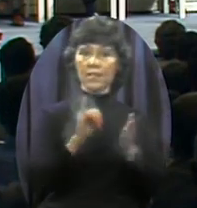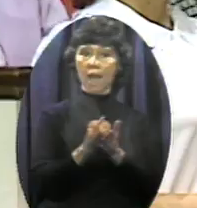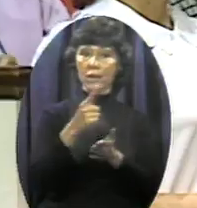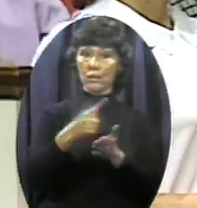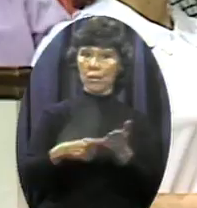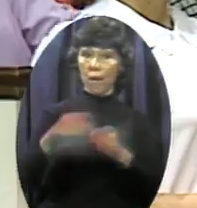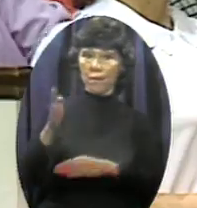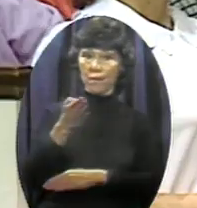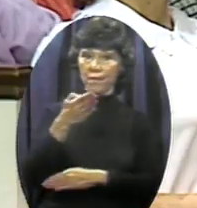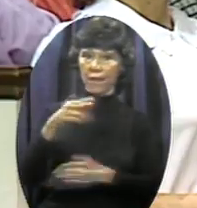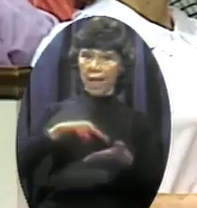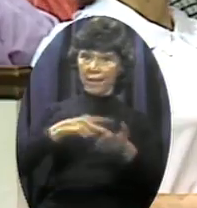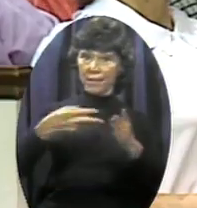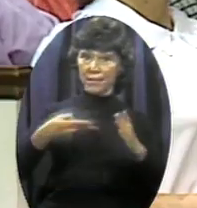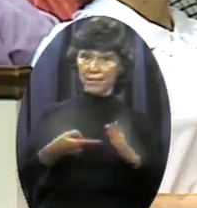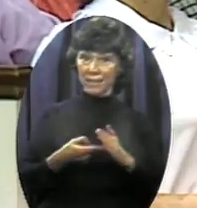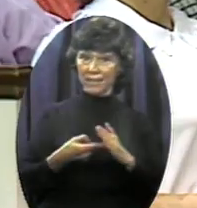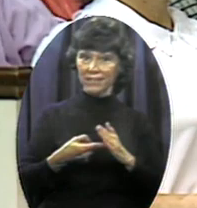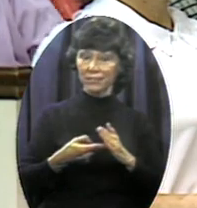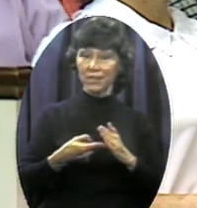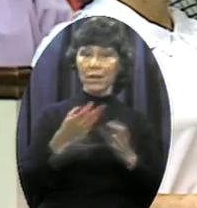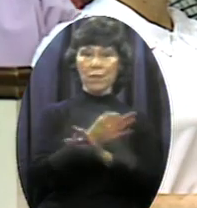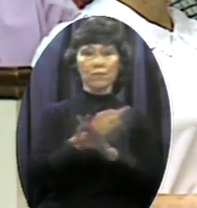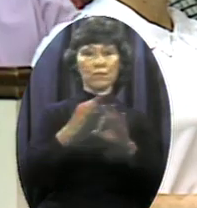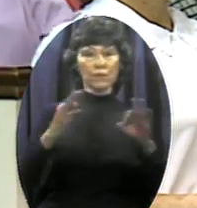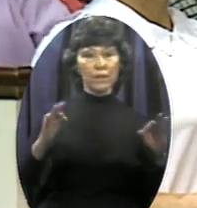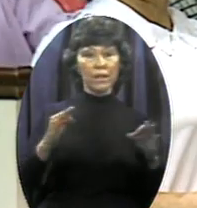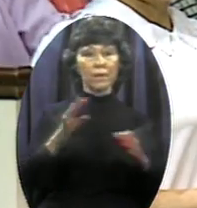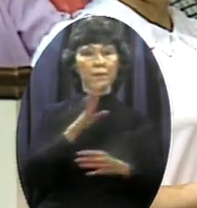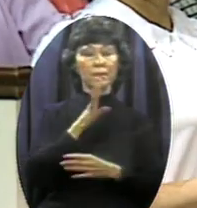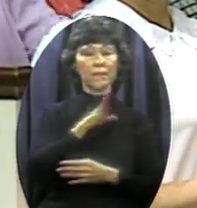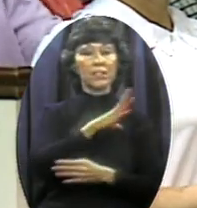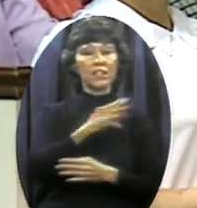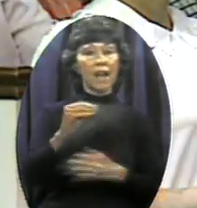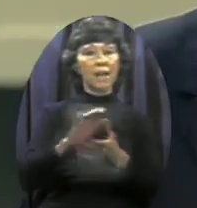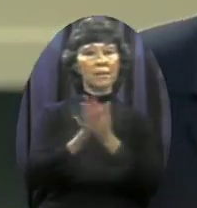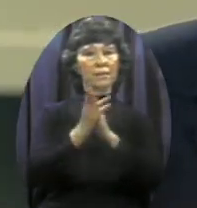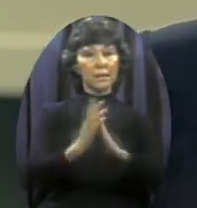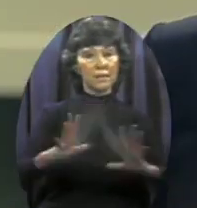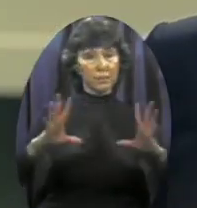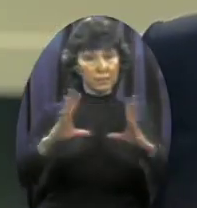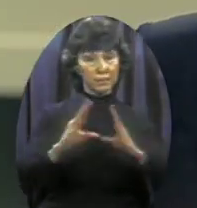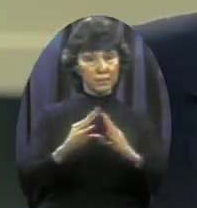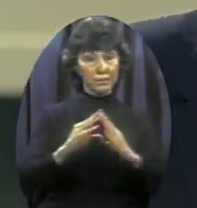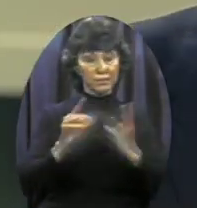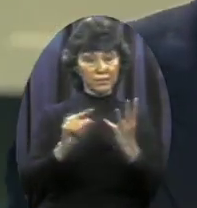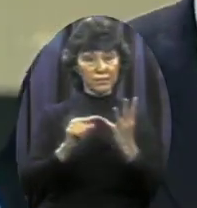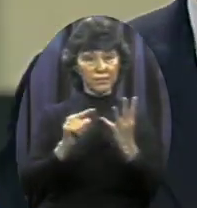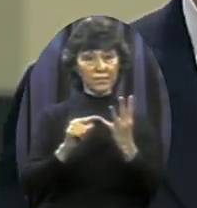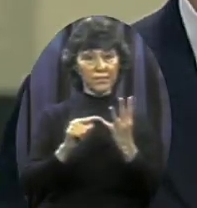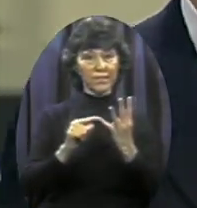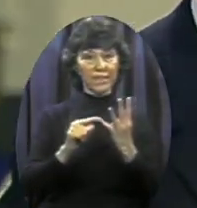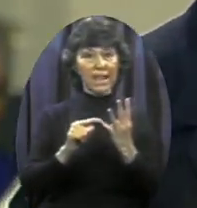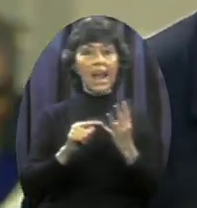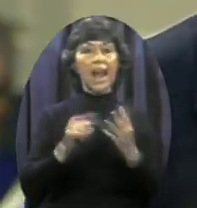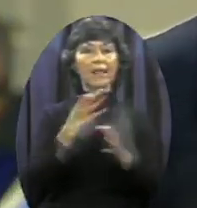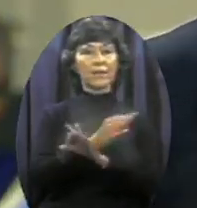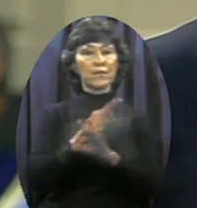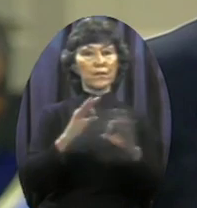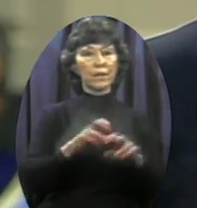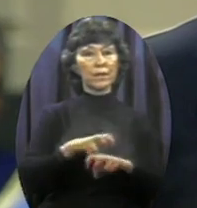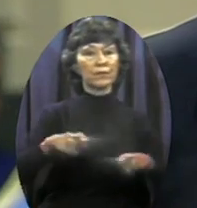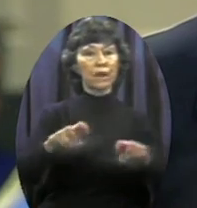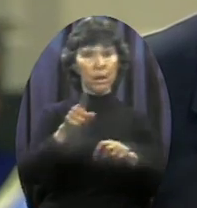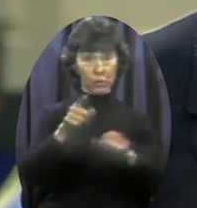for Our flag stands for the freedom of travel Did you know that you can go to Roanoke To New York, to Los Angeles